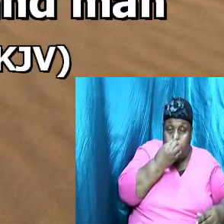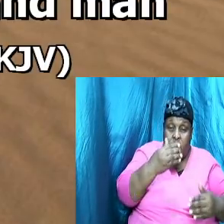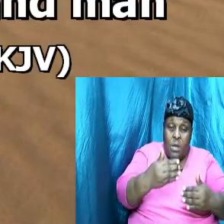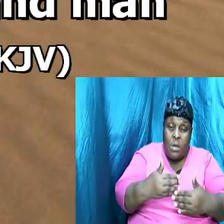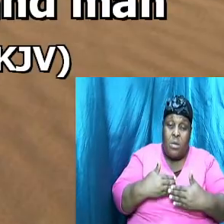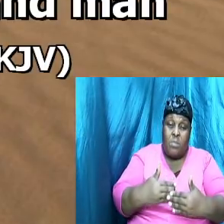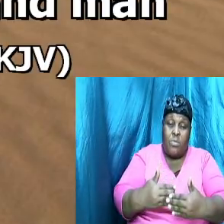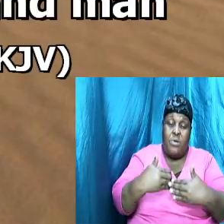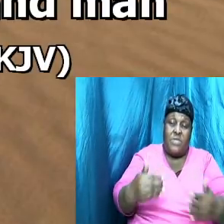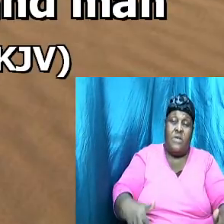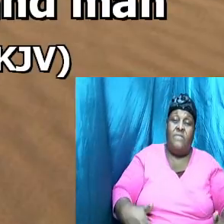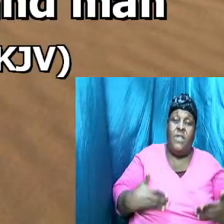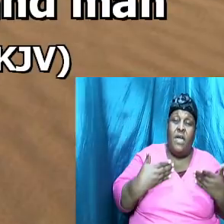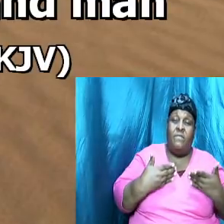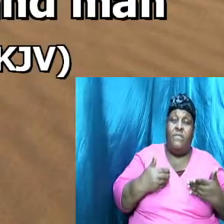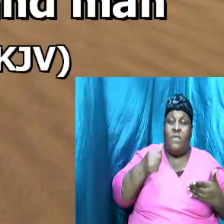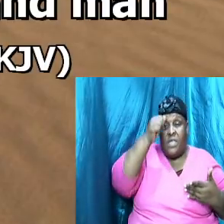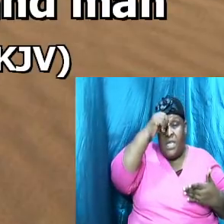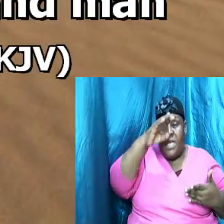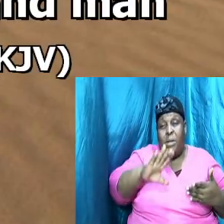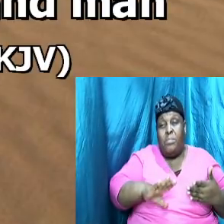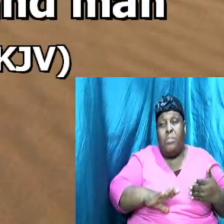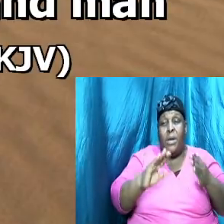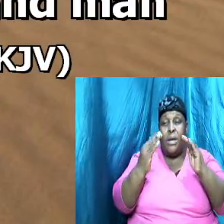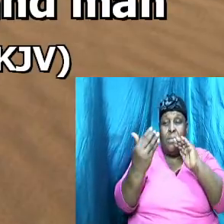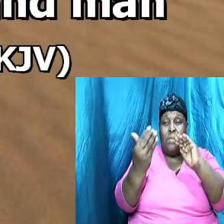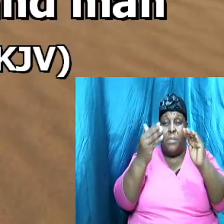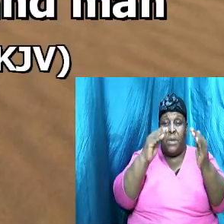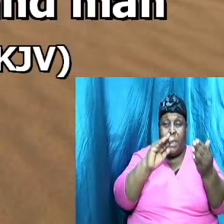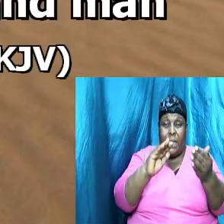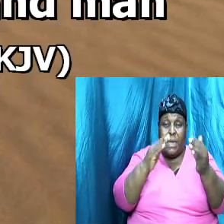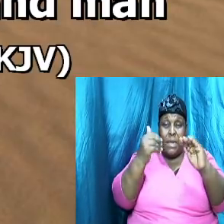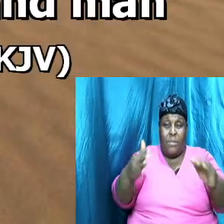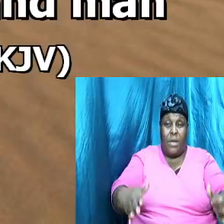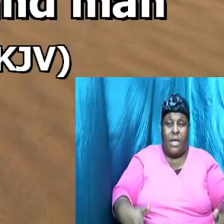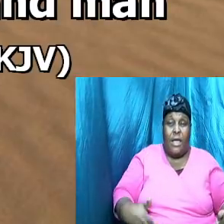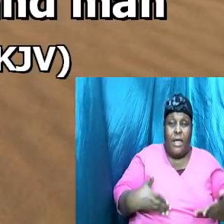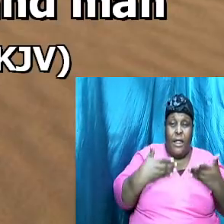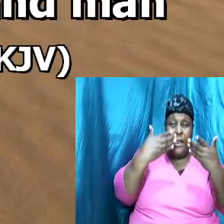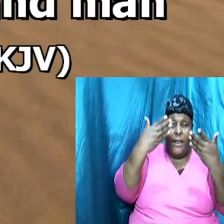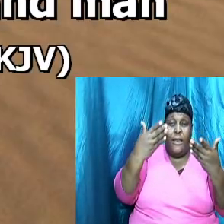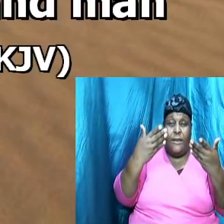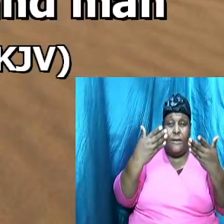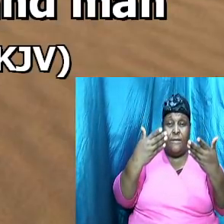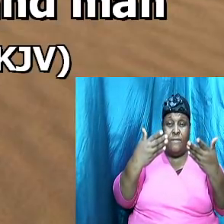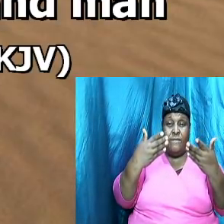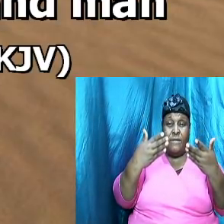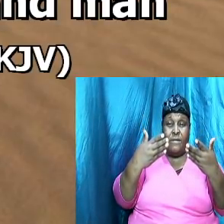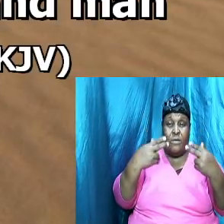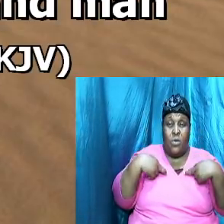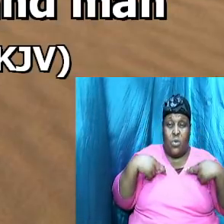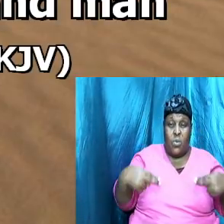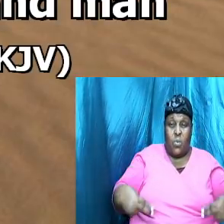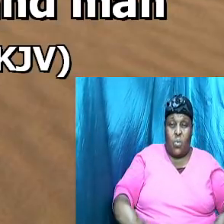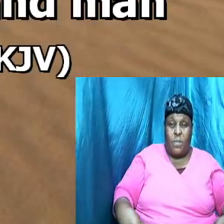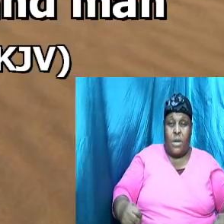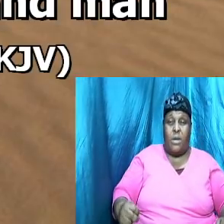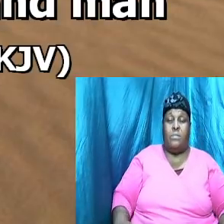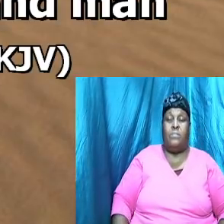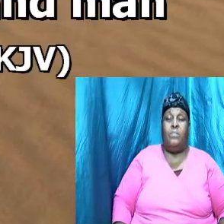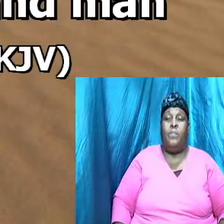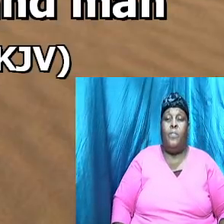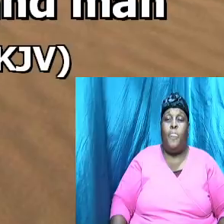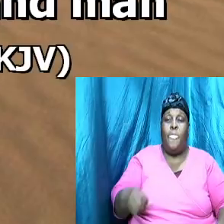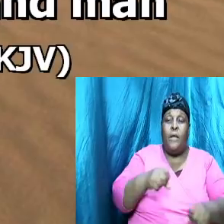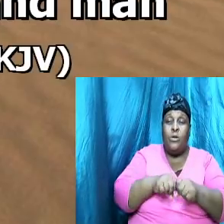and man became a living soul so that the very essence of